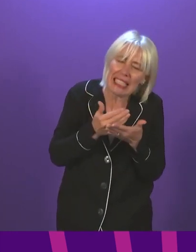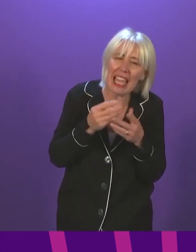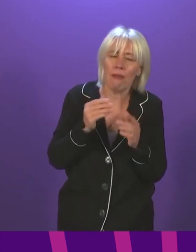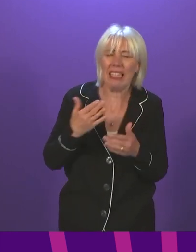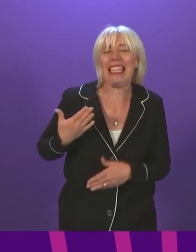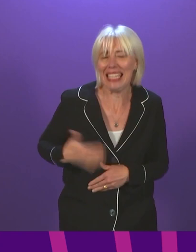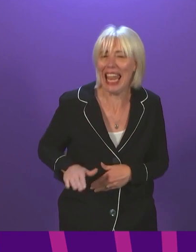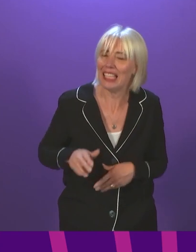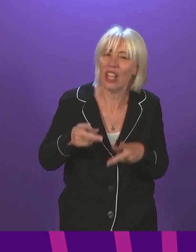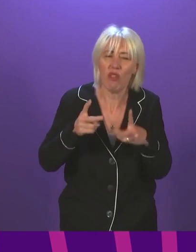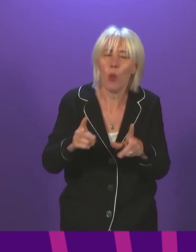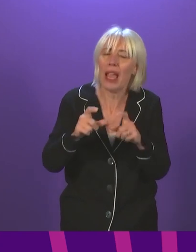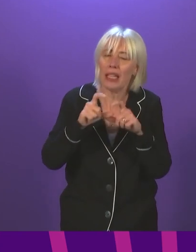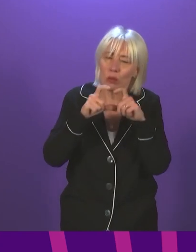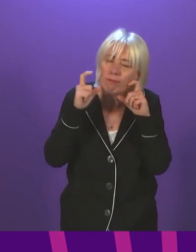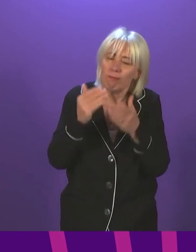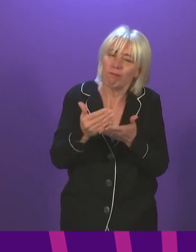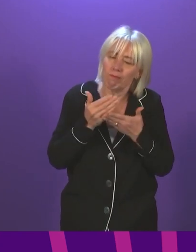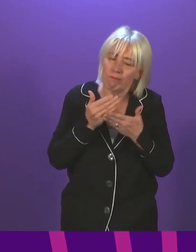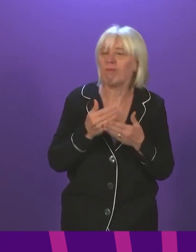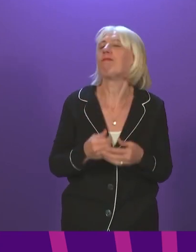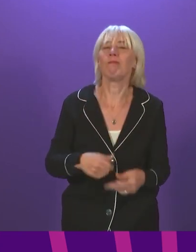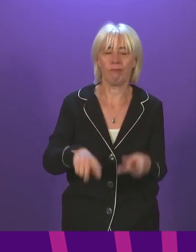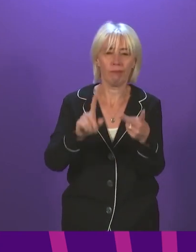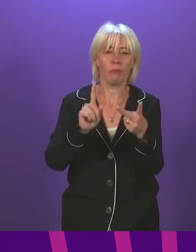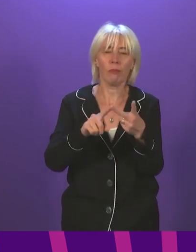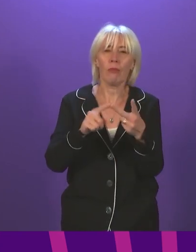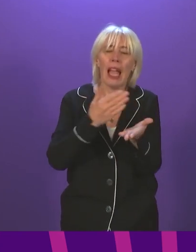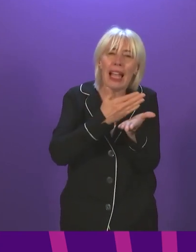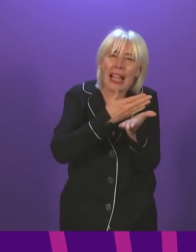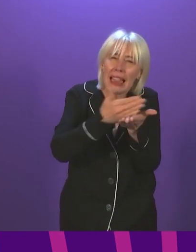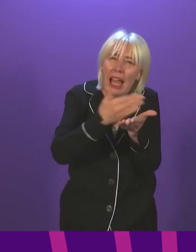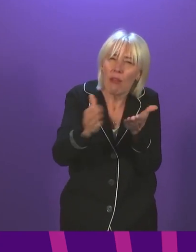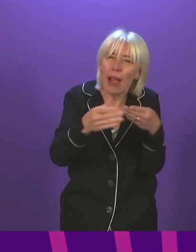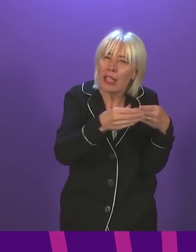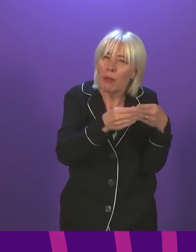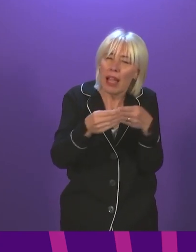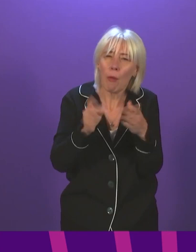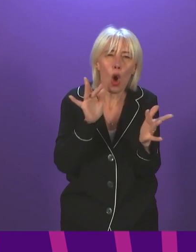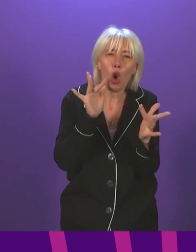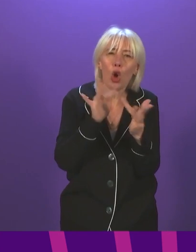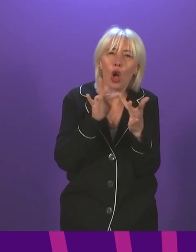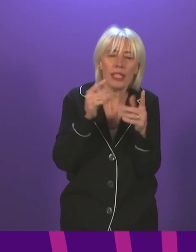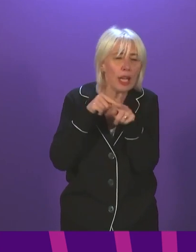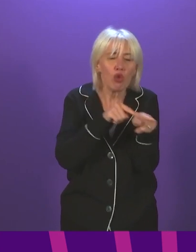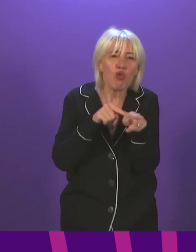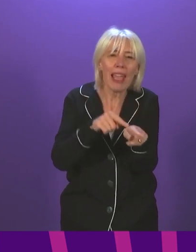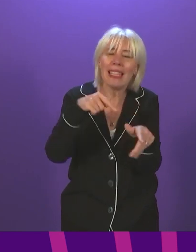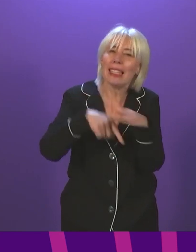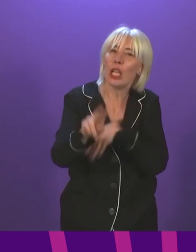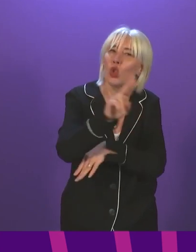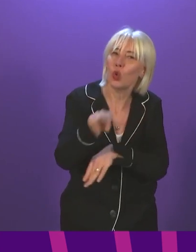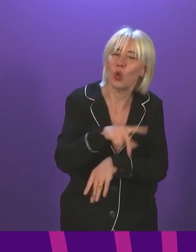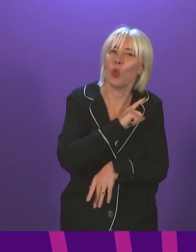precaution. Second, we intend to clarify an aspect of guidance on contact tracing in schools to help ensure